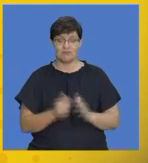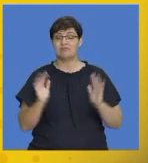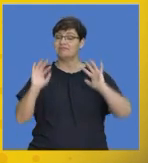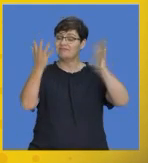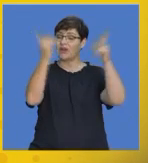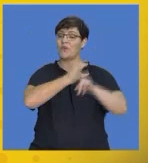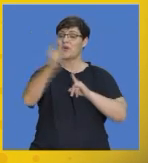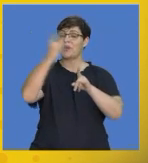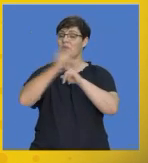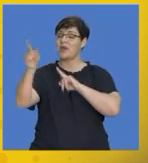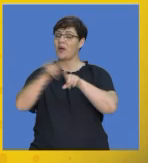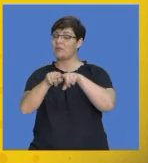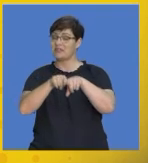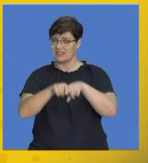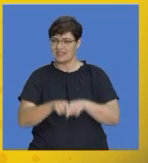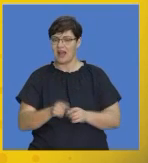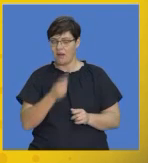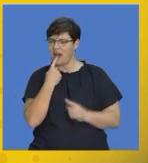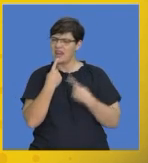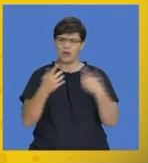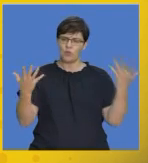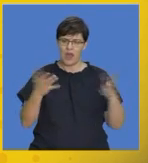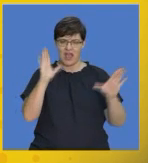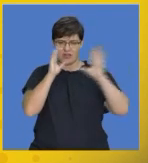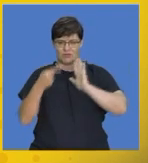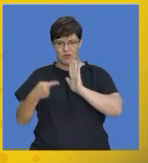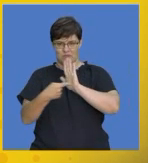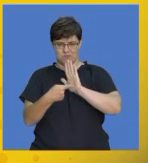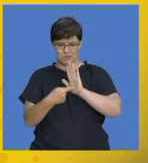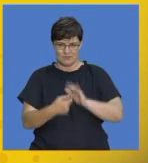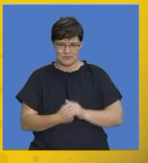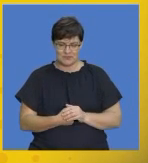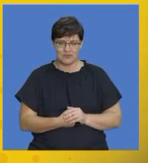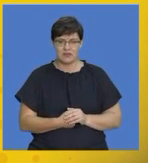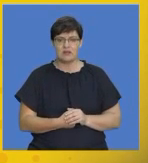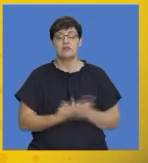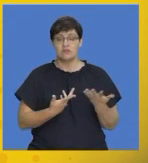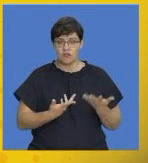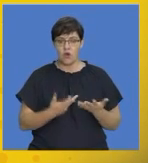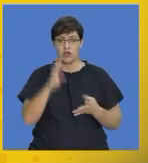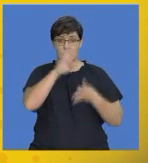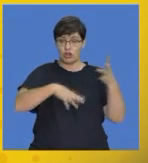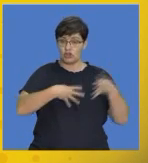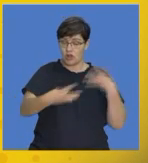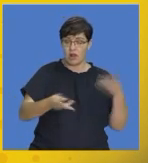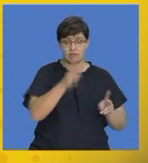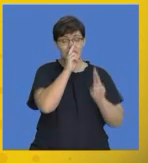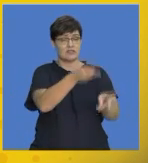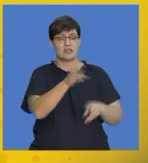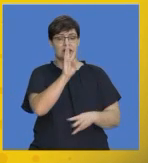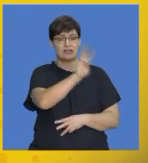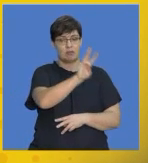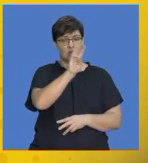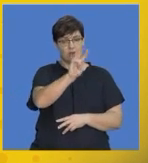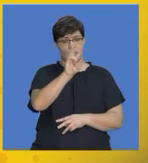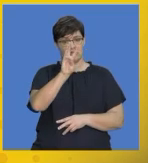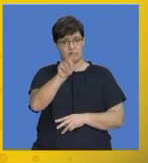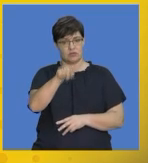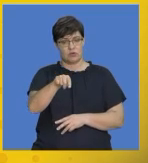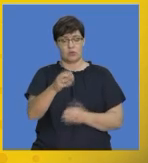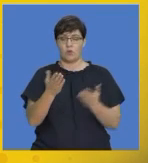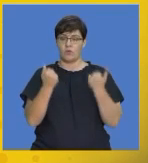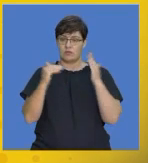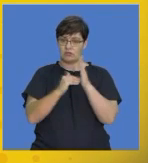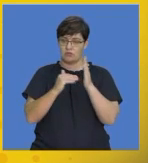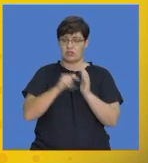will be announced on Facebook after the show for our schedule visit www.wasamatrix.co.za and if you